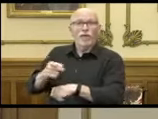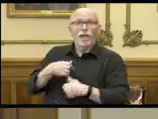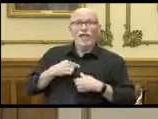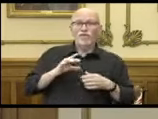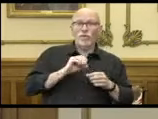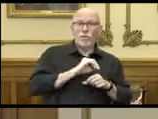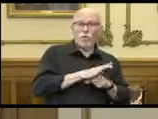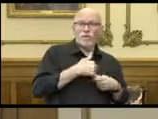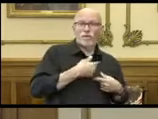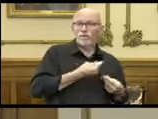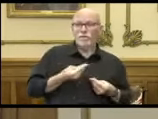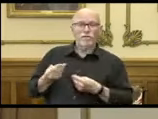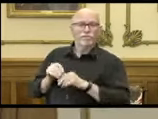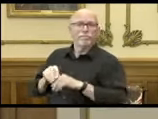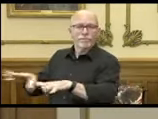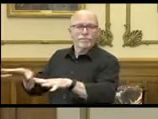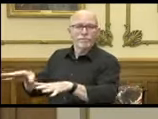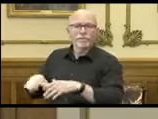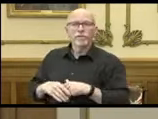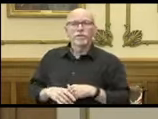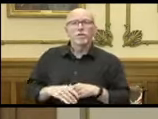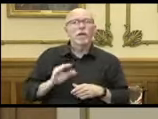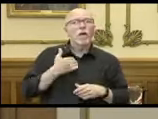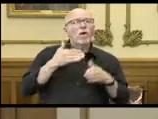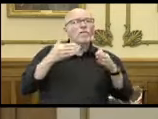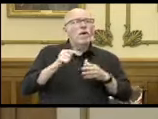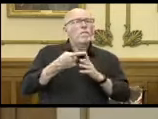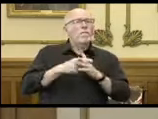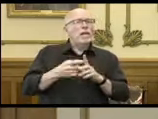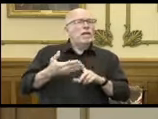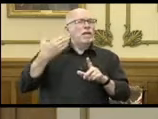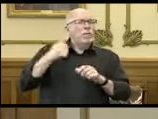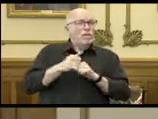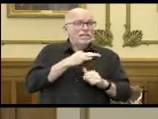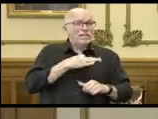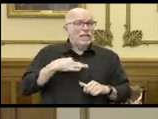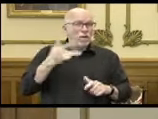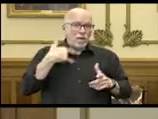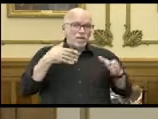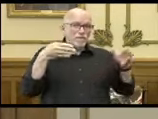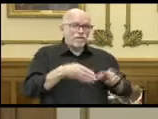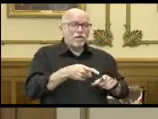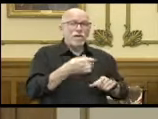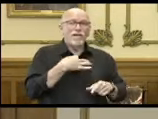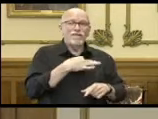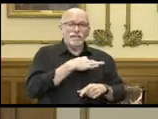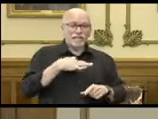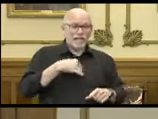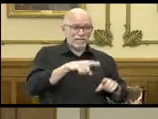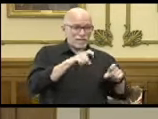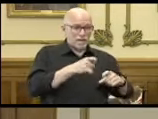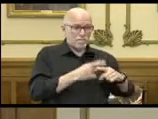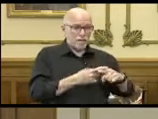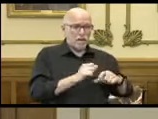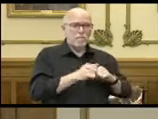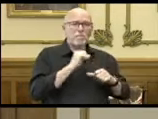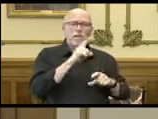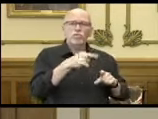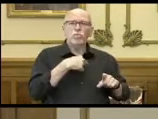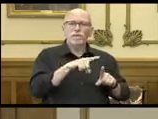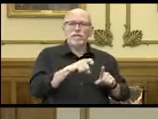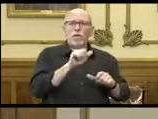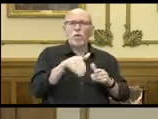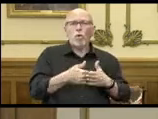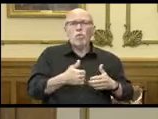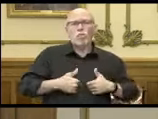COVID and therefore might cause an outbreak. Our focus in the beginning around staff has been when there is a staff who is positive, how do we make sure we test every